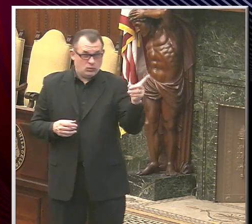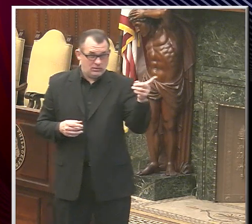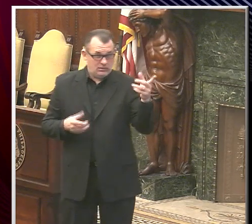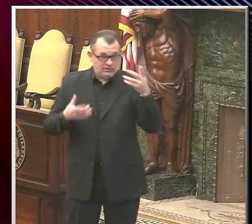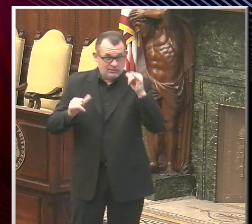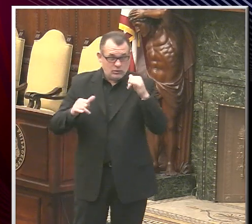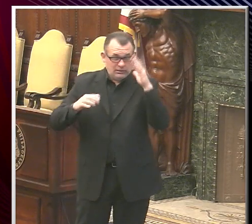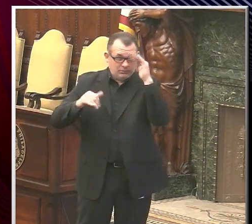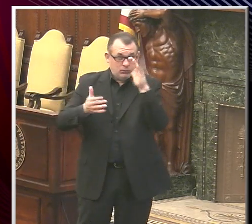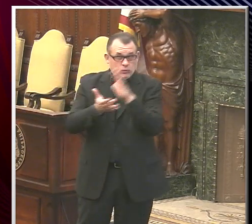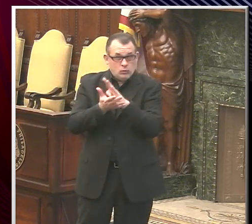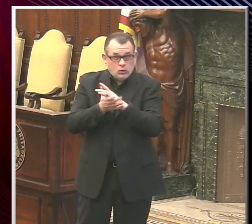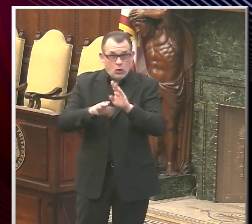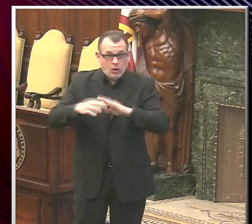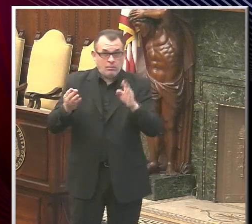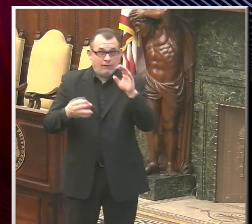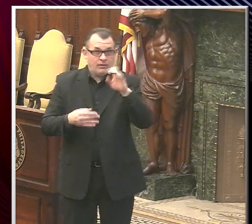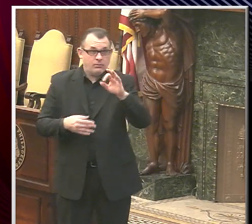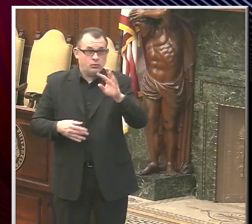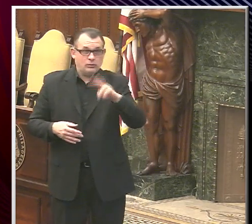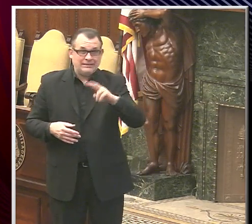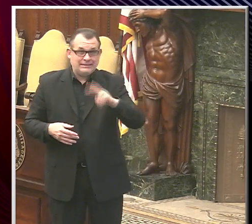school to open February 22nd?